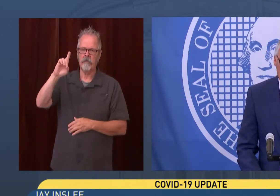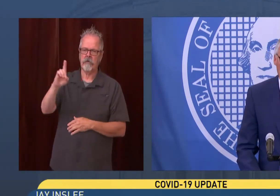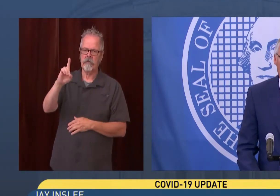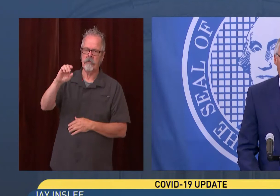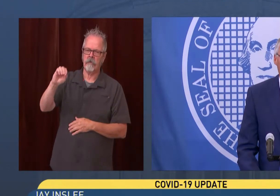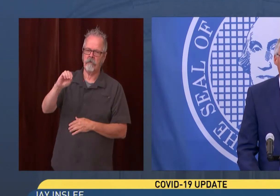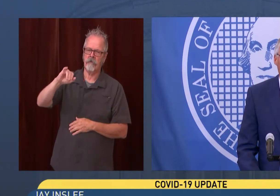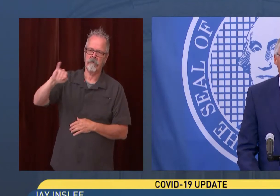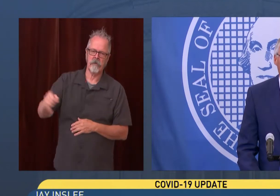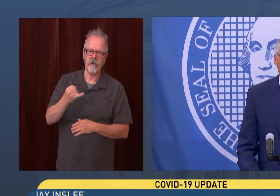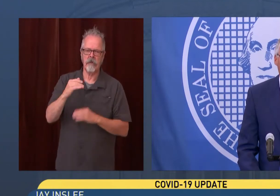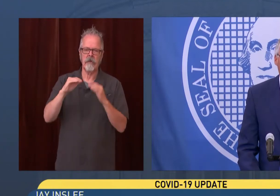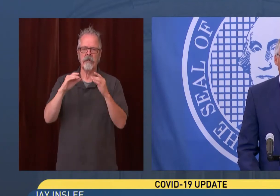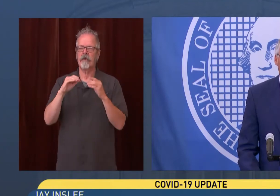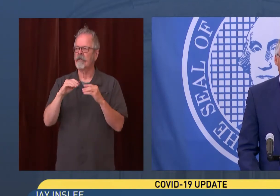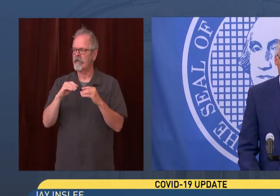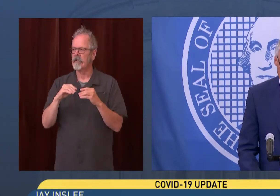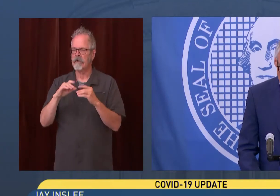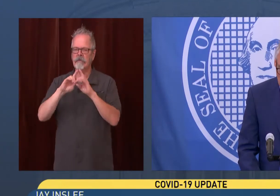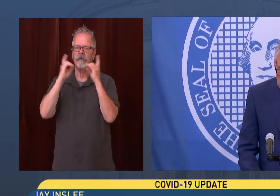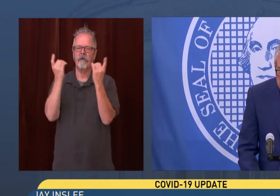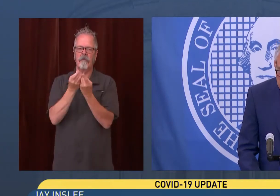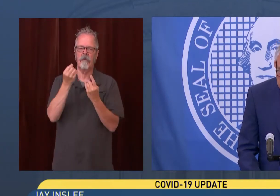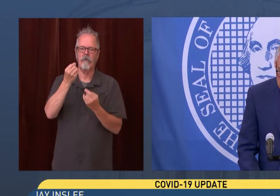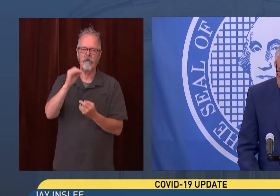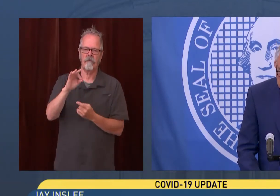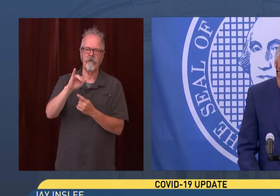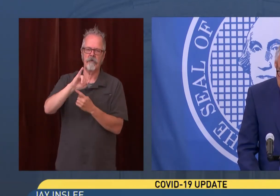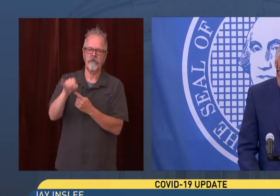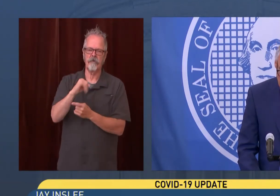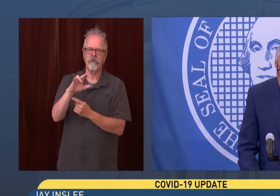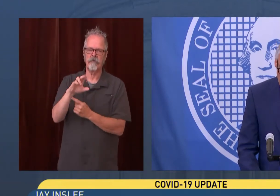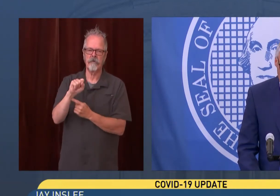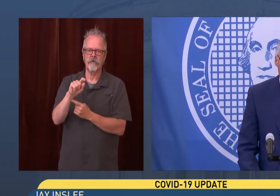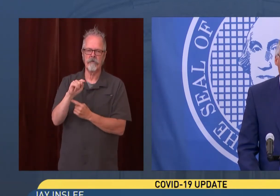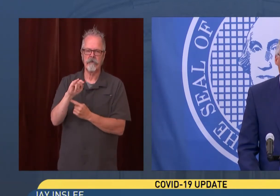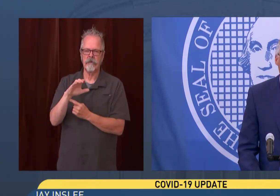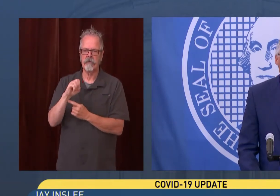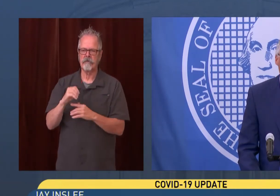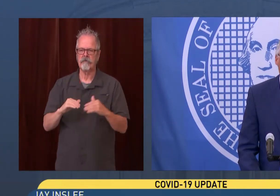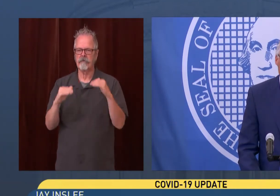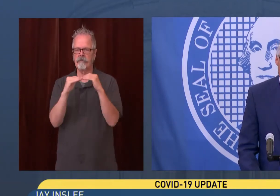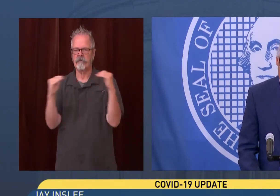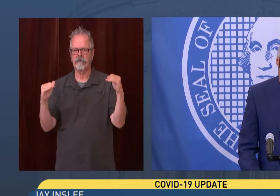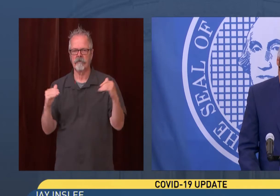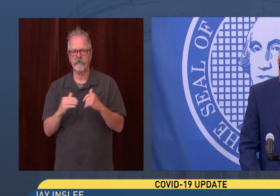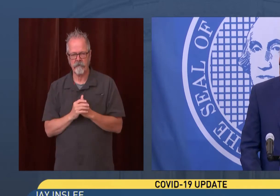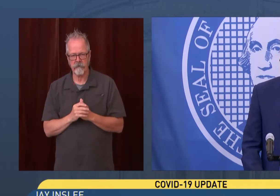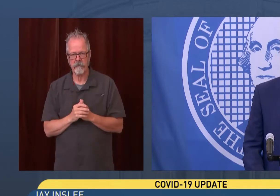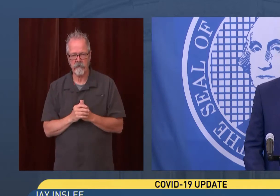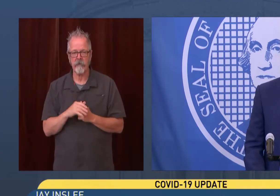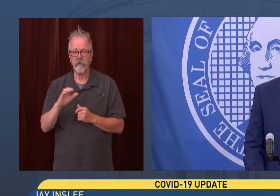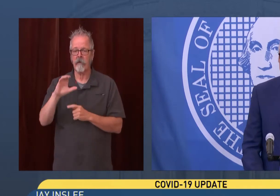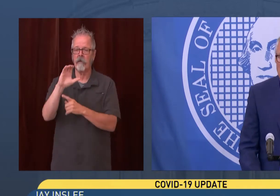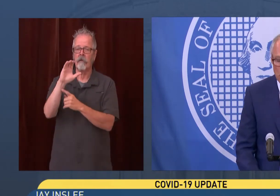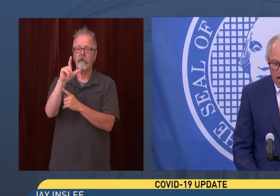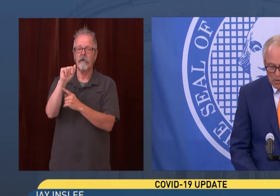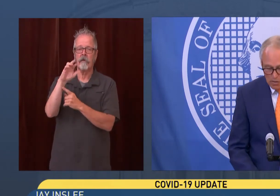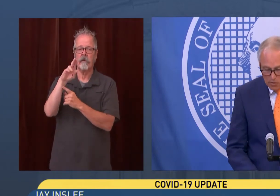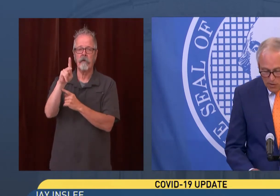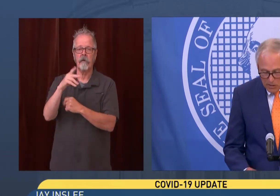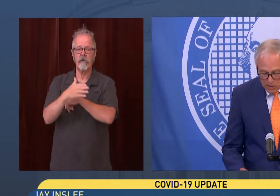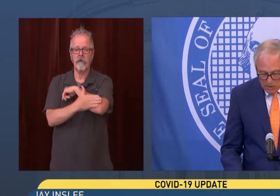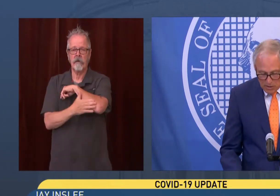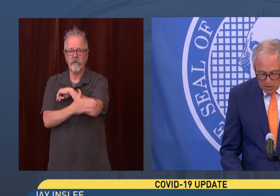Lastly, I want to offer our whole state's condolences to the family of Clark County Sheriff Deputy Jeremy Brown, who was